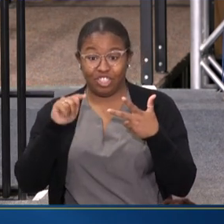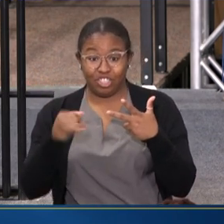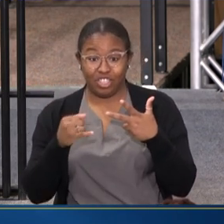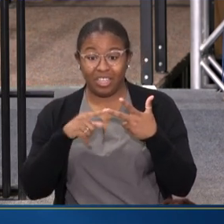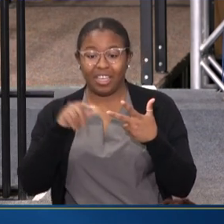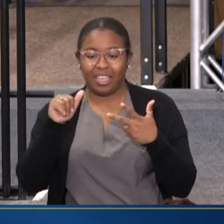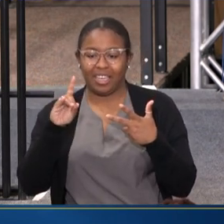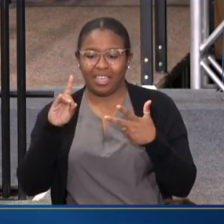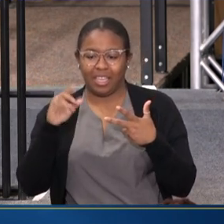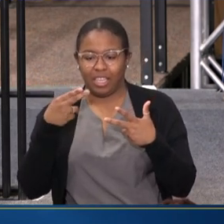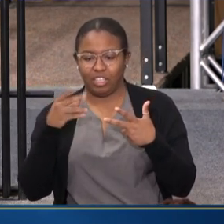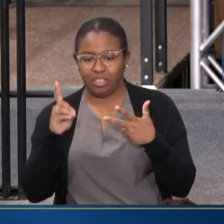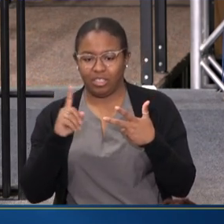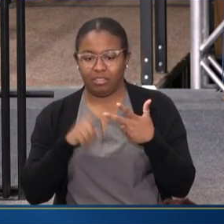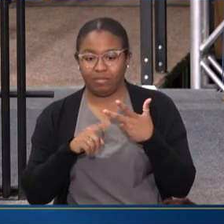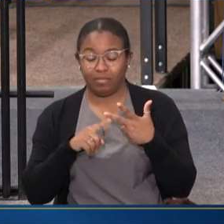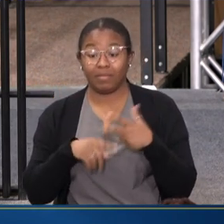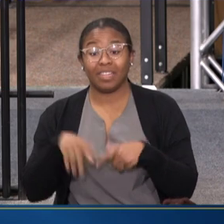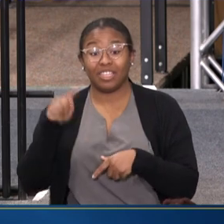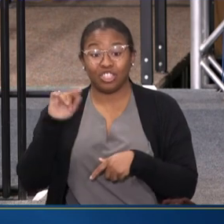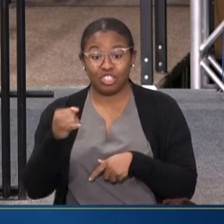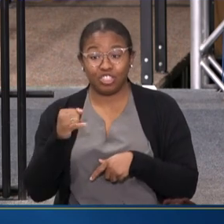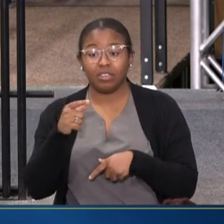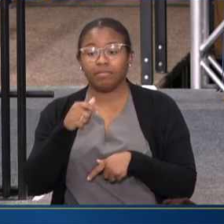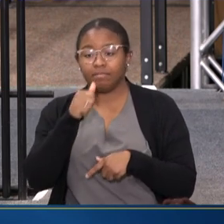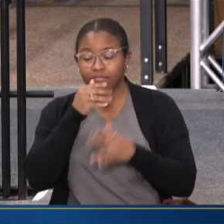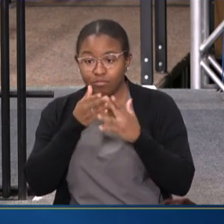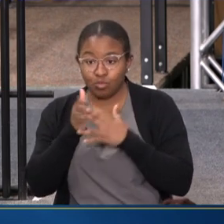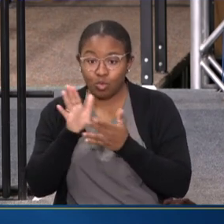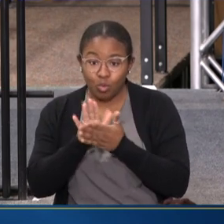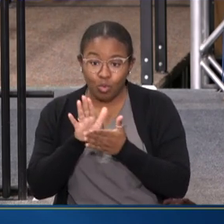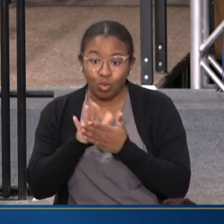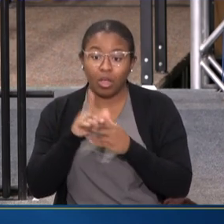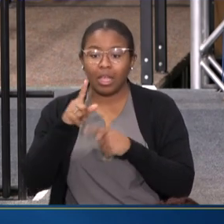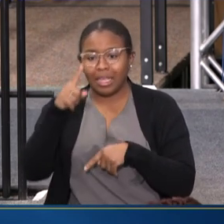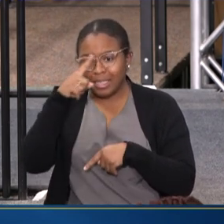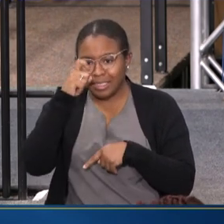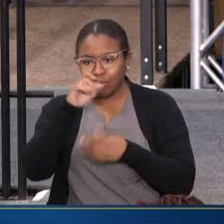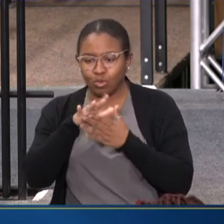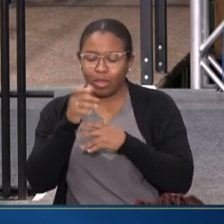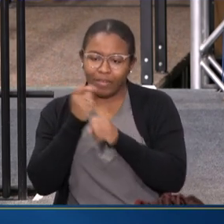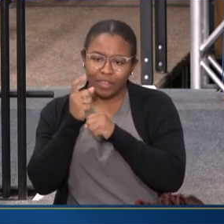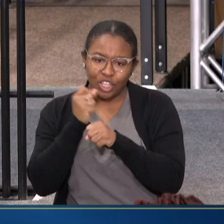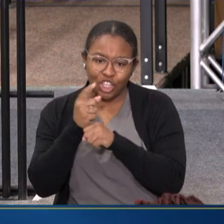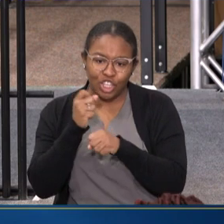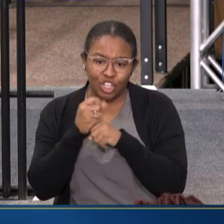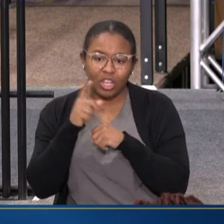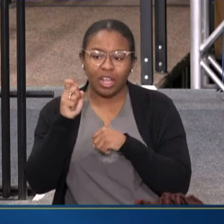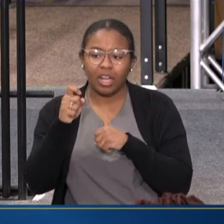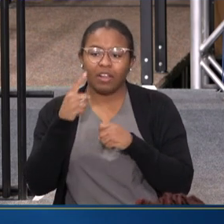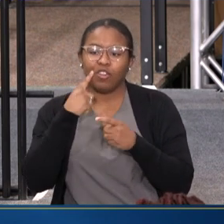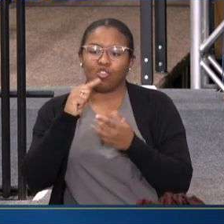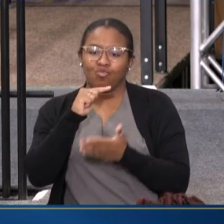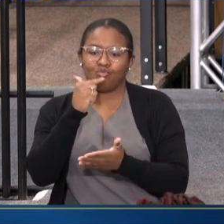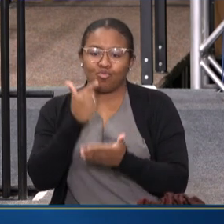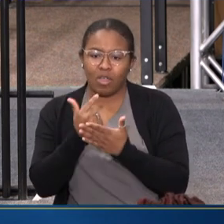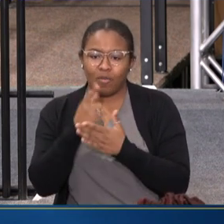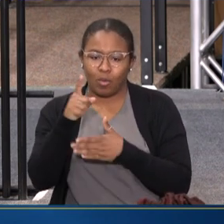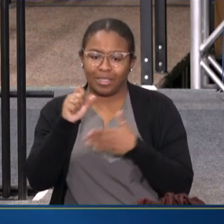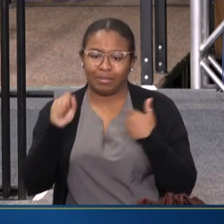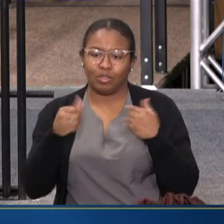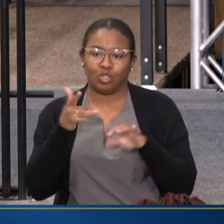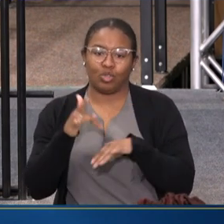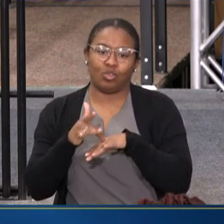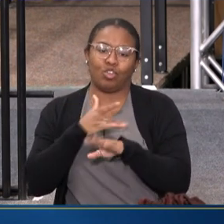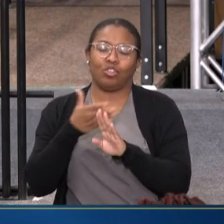ADHD. TJ MADE IT THROUGH SCHOOL. BY GOING TO SUMMER SCHOOL EACH YEAR, HE WAS ABLE TO GRADUATE A SEMESTER EARLY